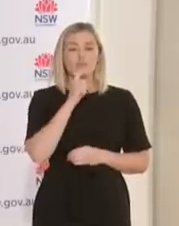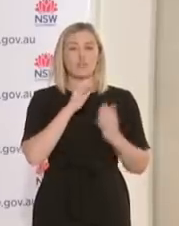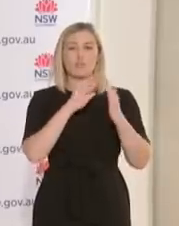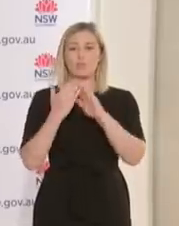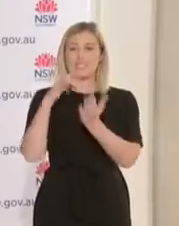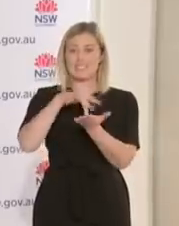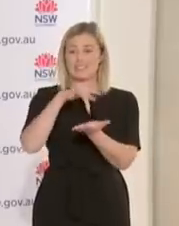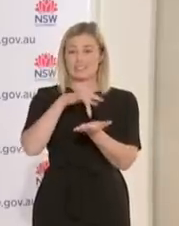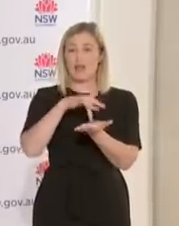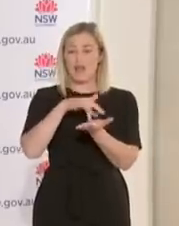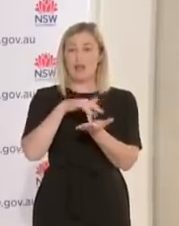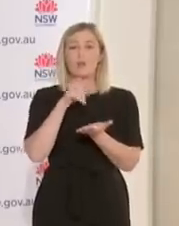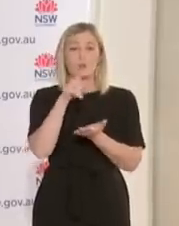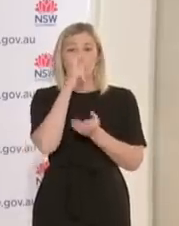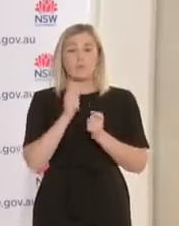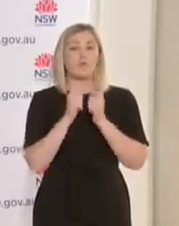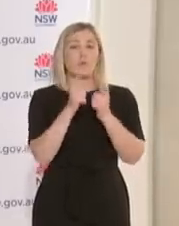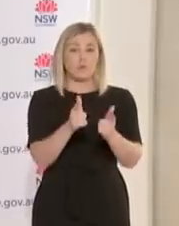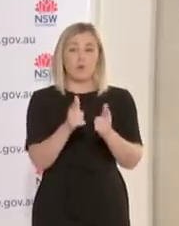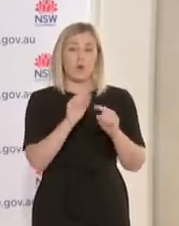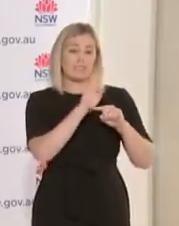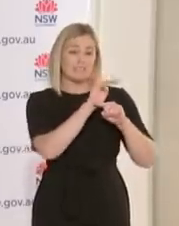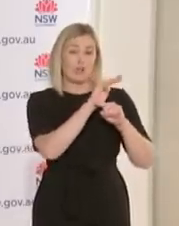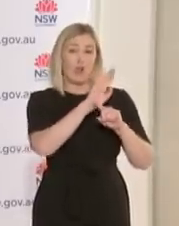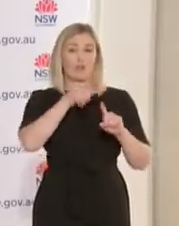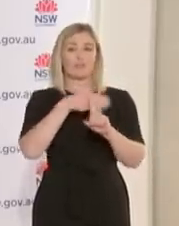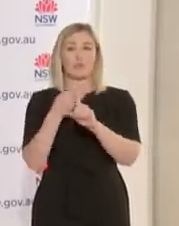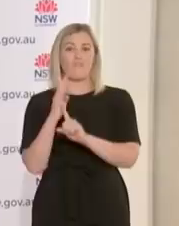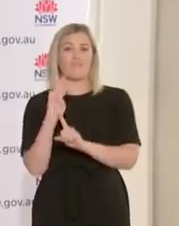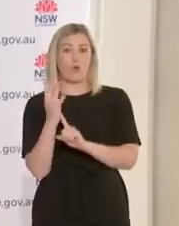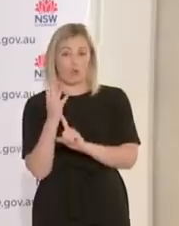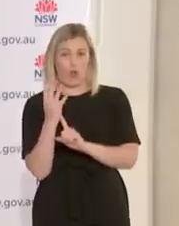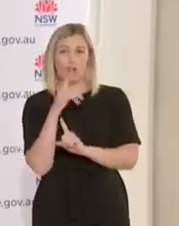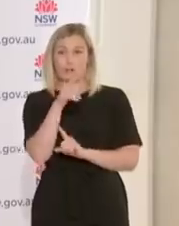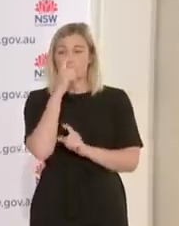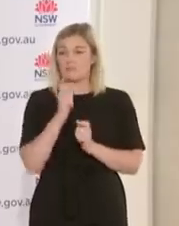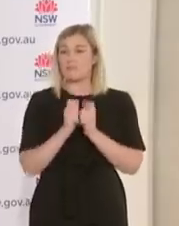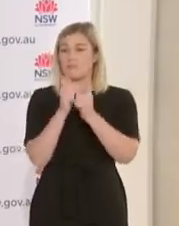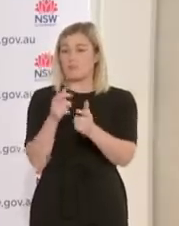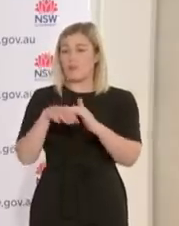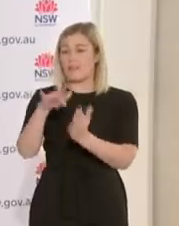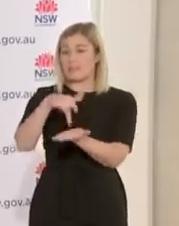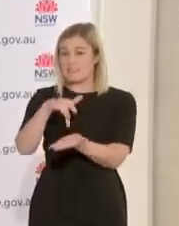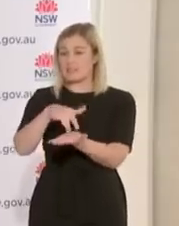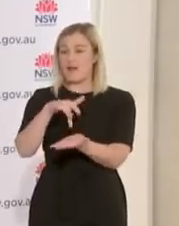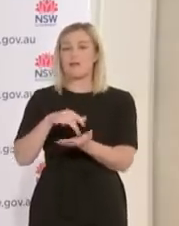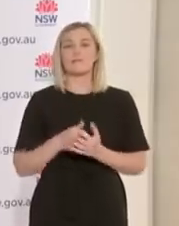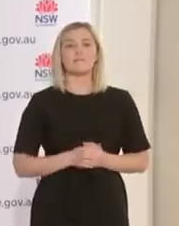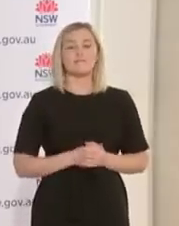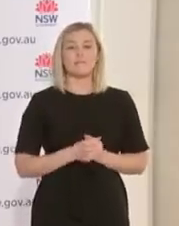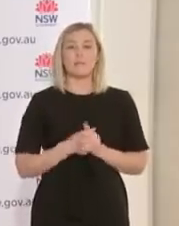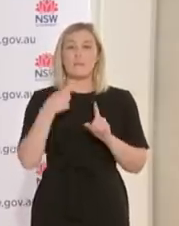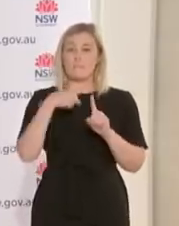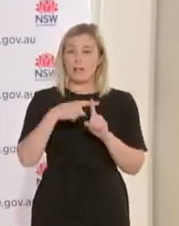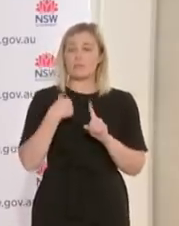open seven days a week from 10am to 4pm. And as part of our mobile vaccination program, we've got free Pfizer